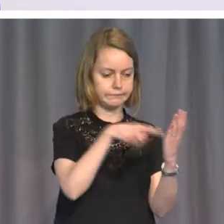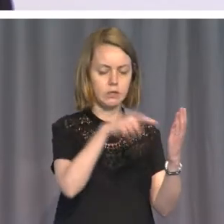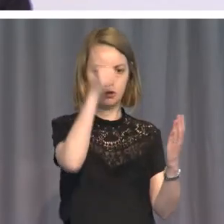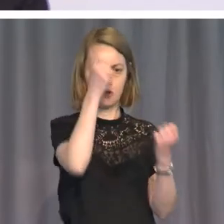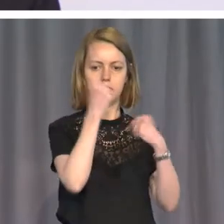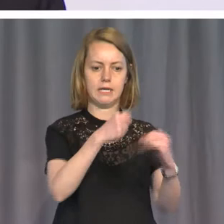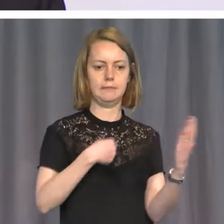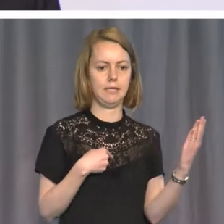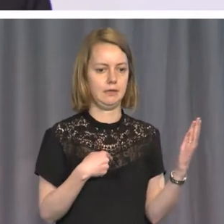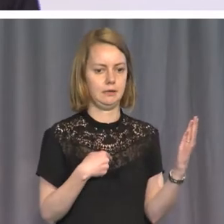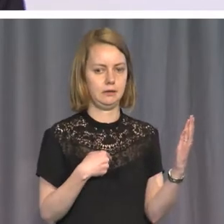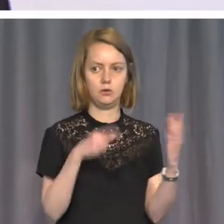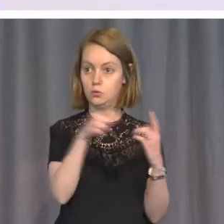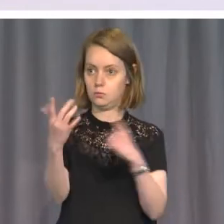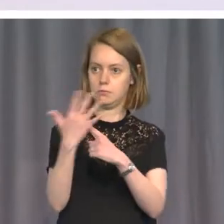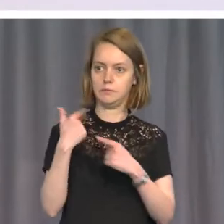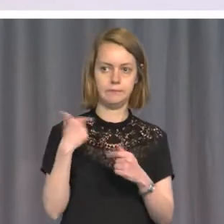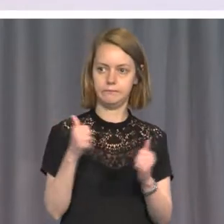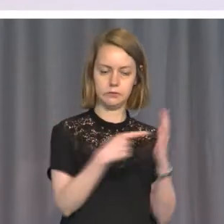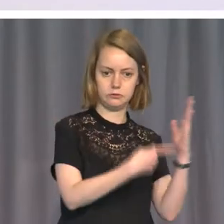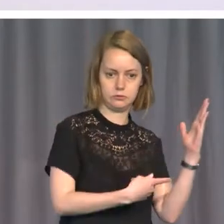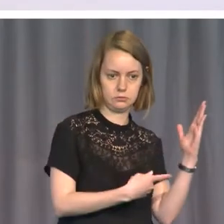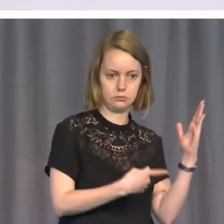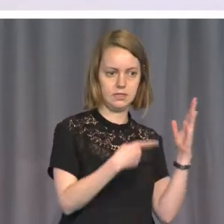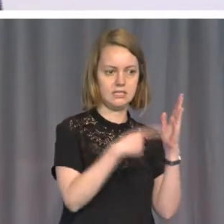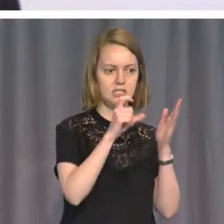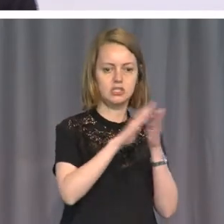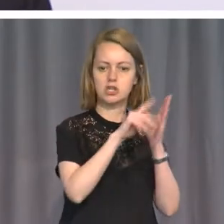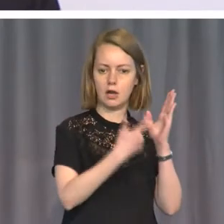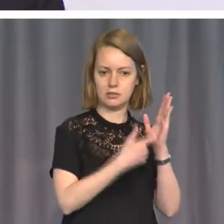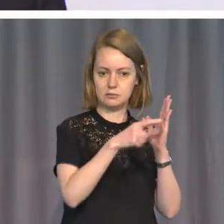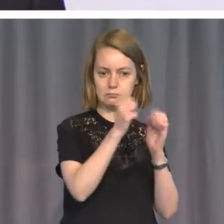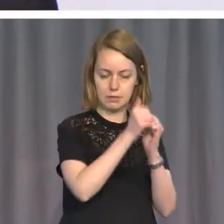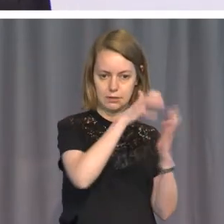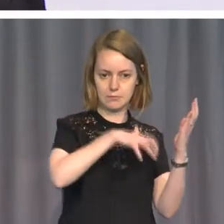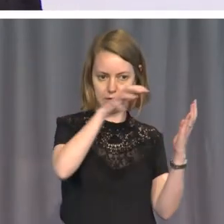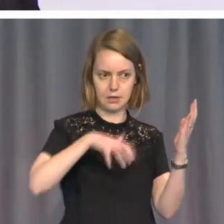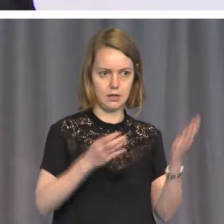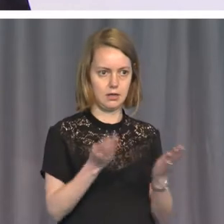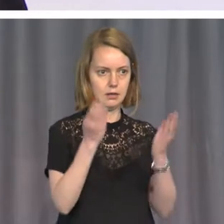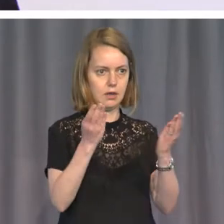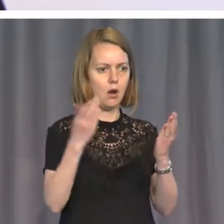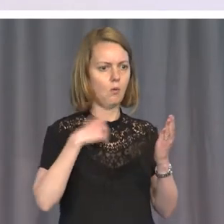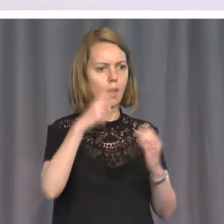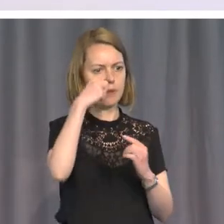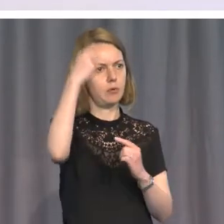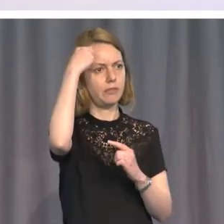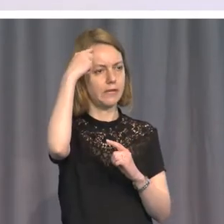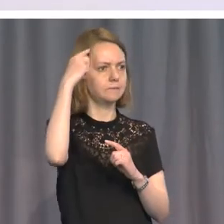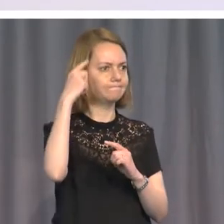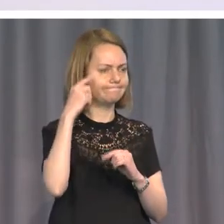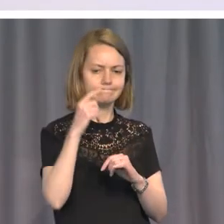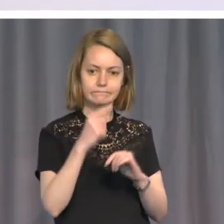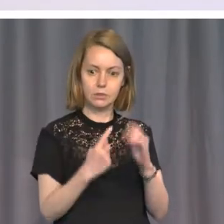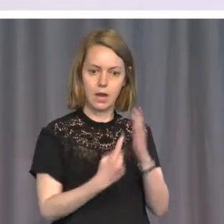protection against oppression. It was a charter that emerged optimistically from the worst of human rights